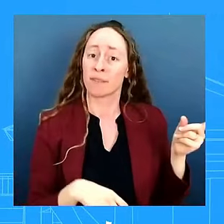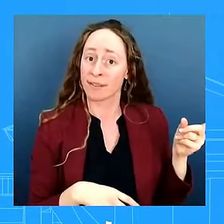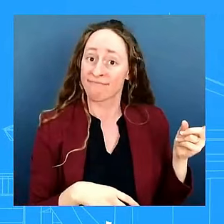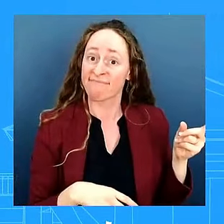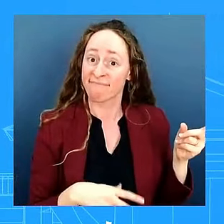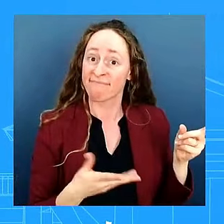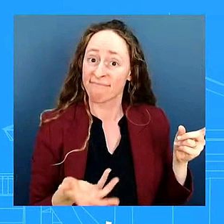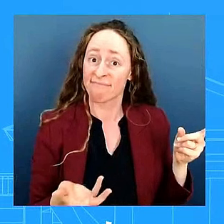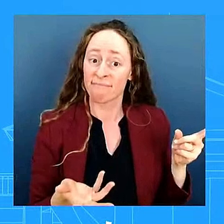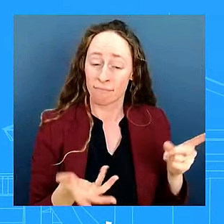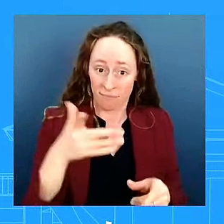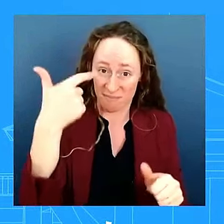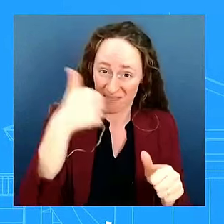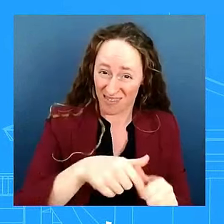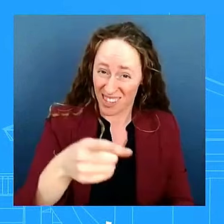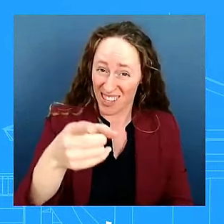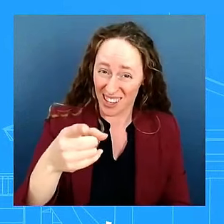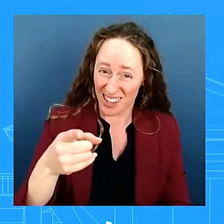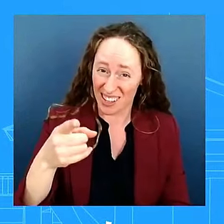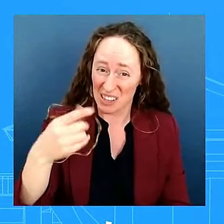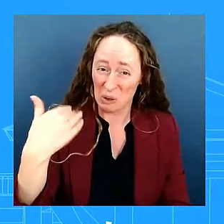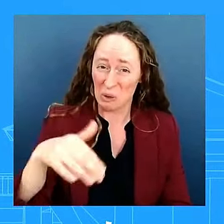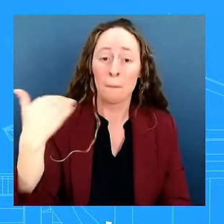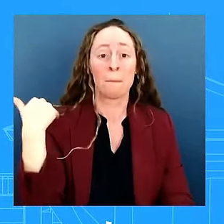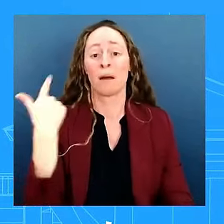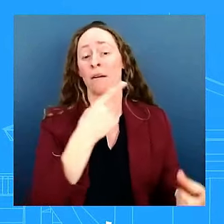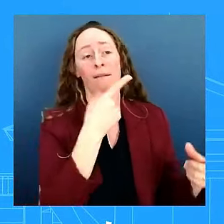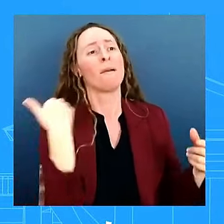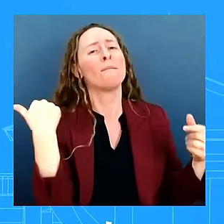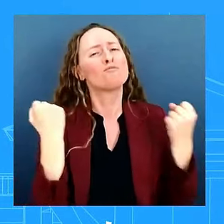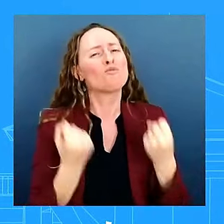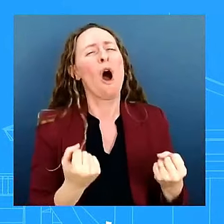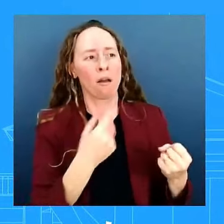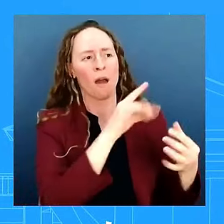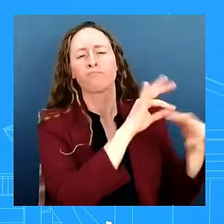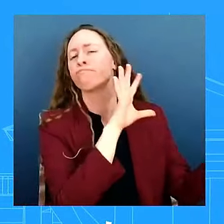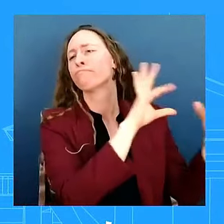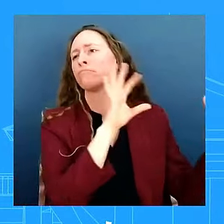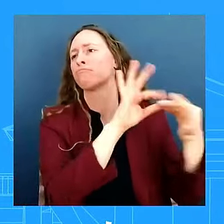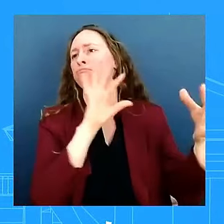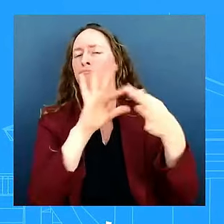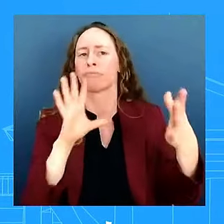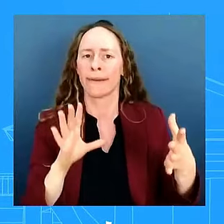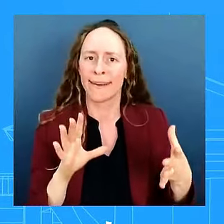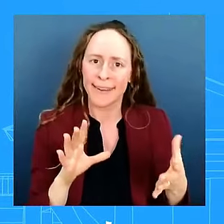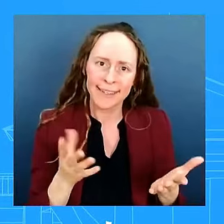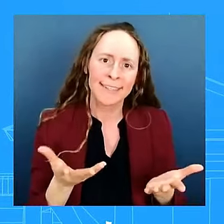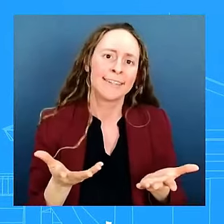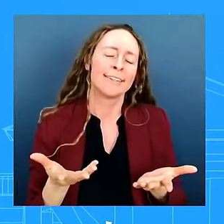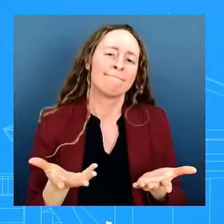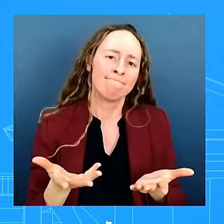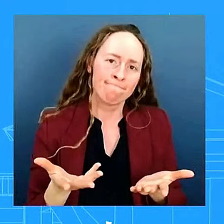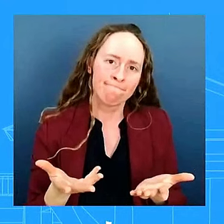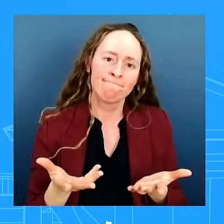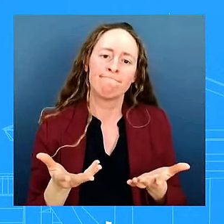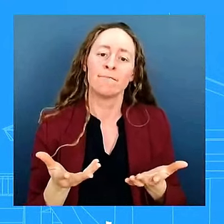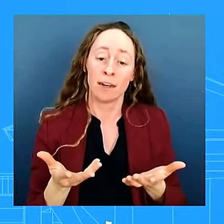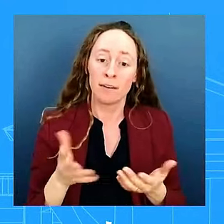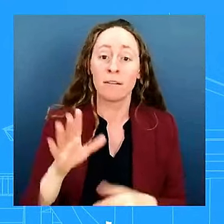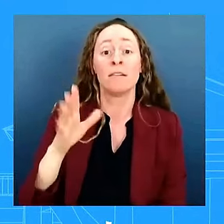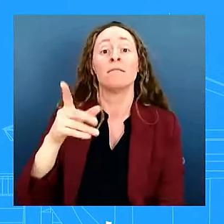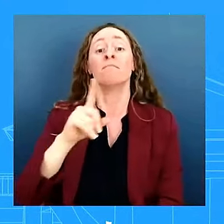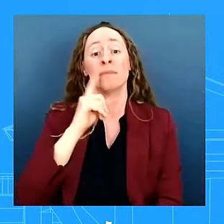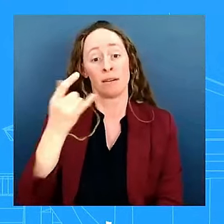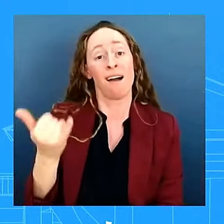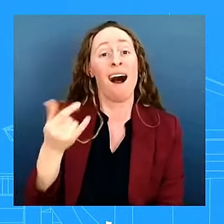to our relationships across the globe and as it relates to ukraine and the the